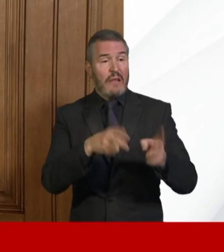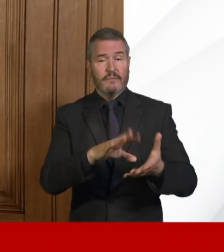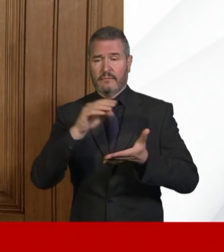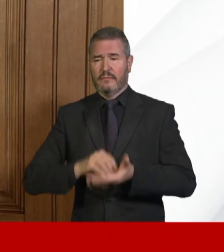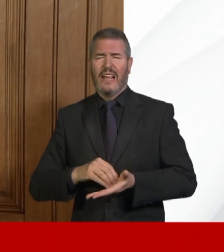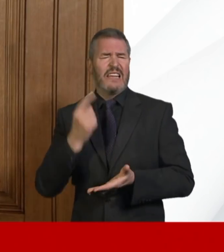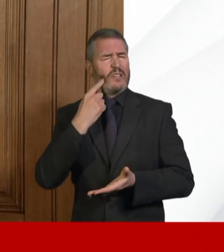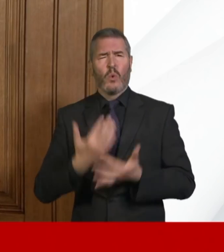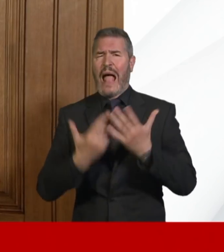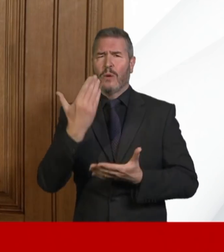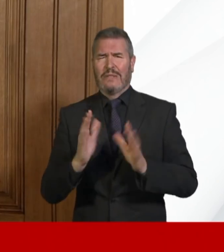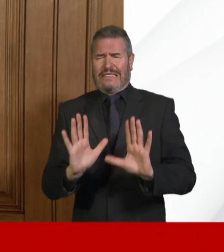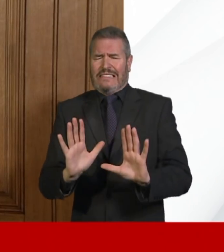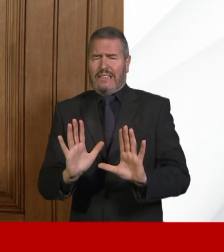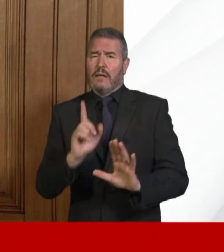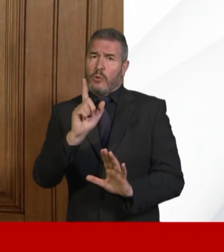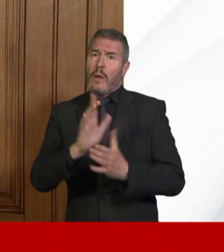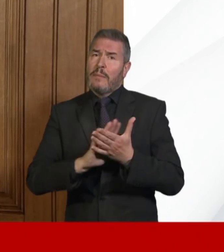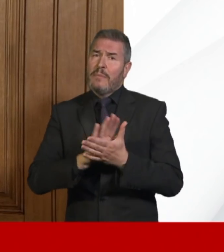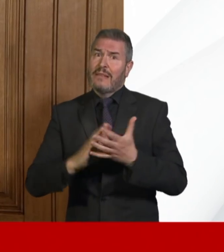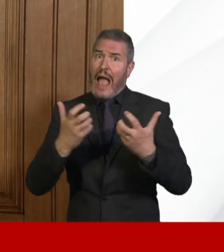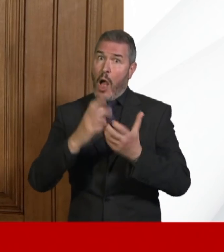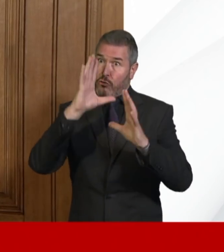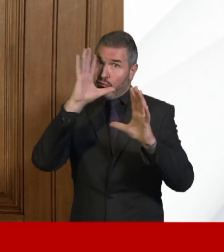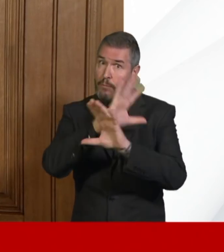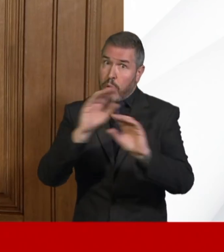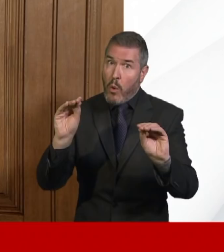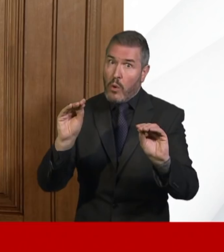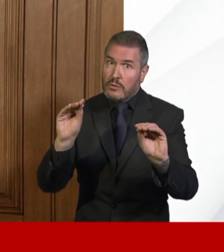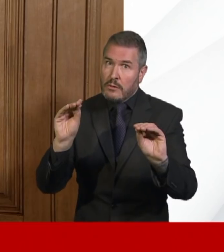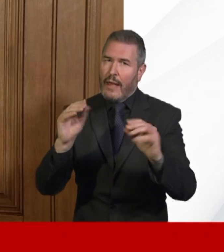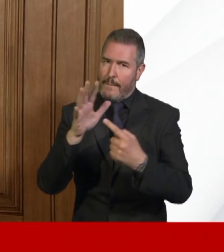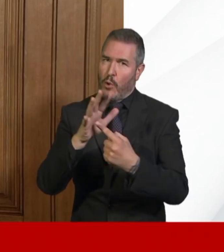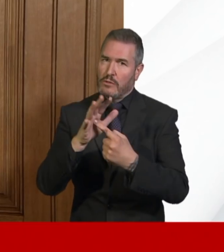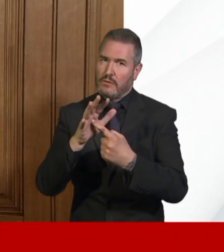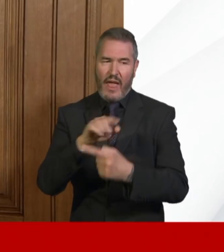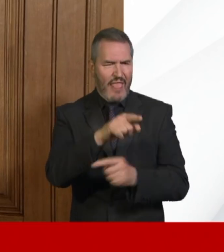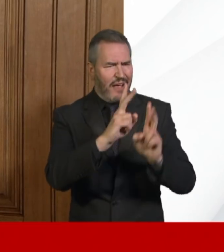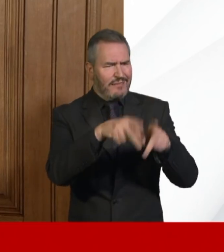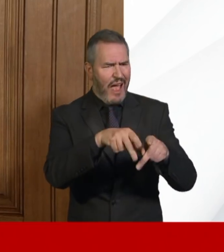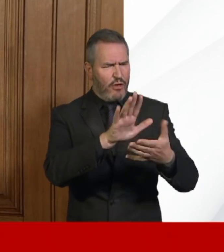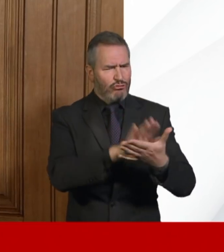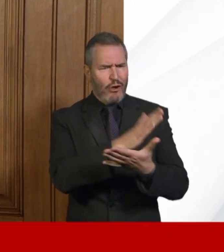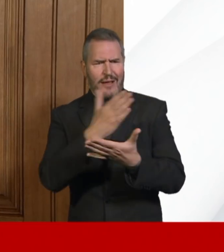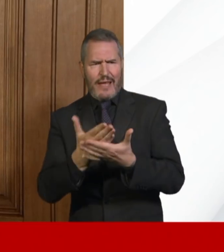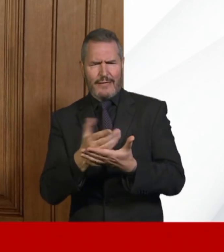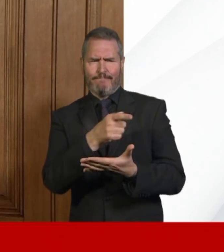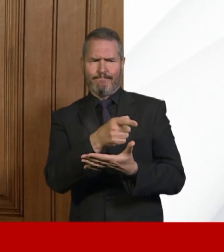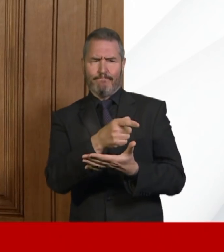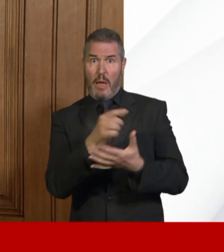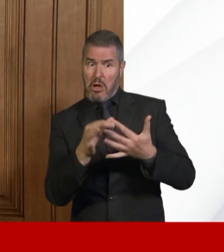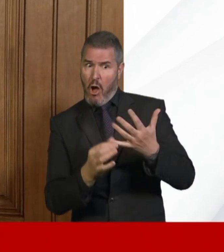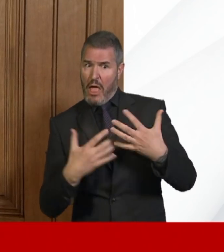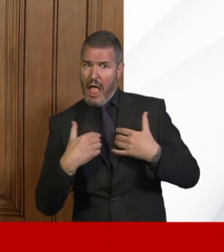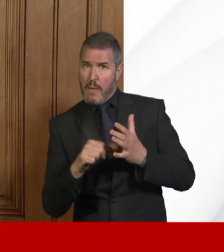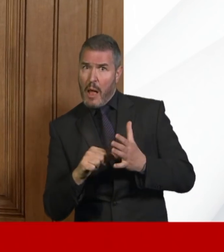like, and it's quite difficult to translate what it means often to the public in terms of death rates. And there has been